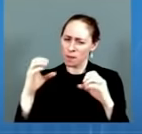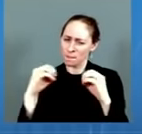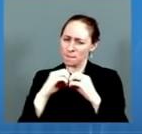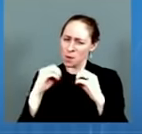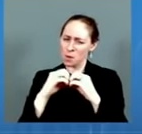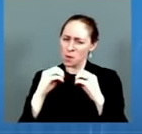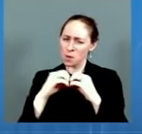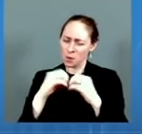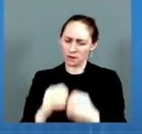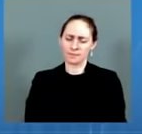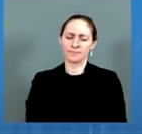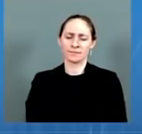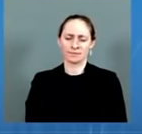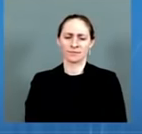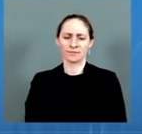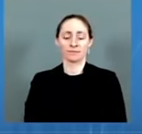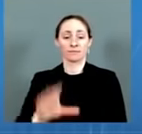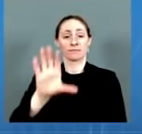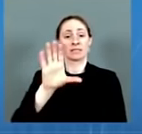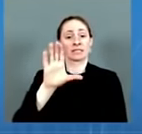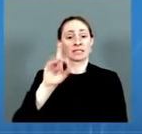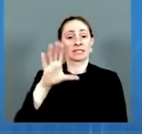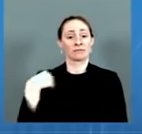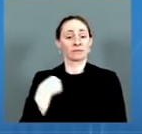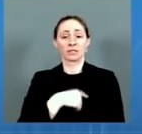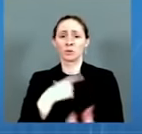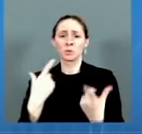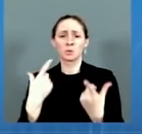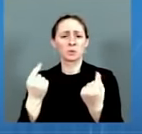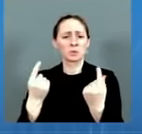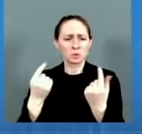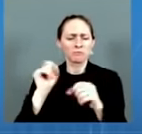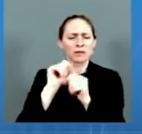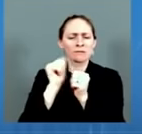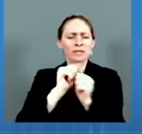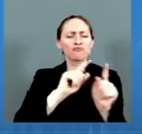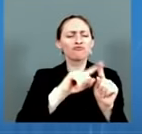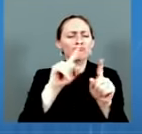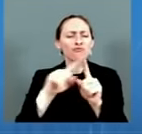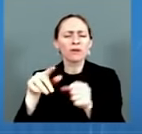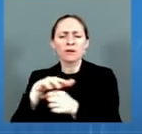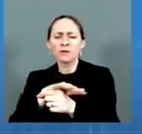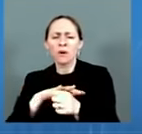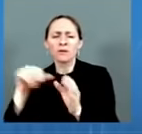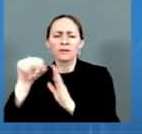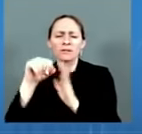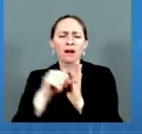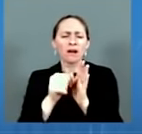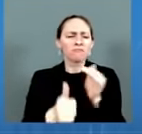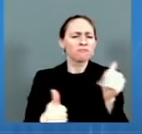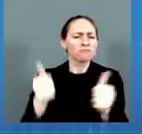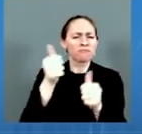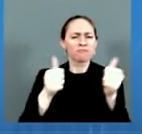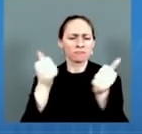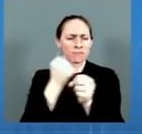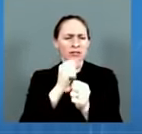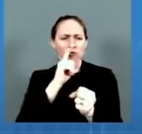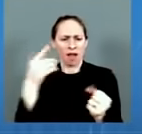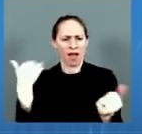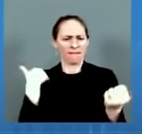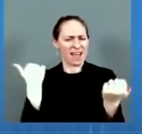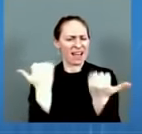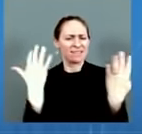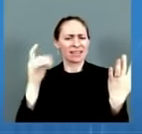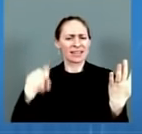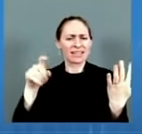expand access to boosters and to ensure that every state has access to the resources and support they need to protect